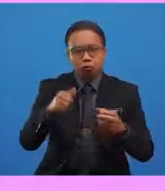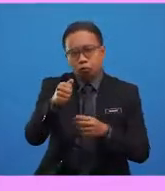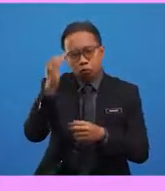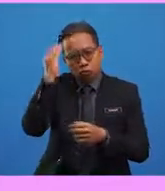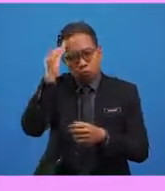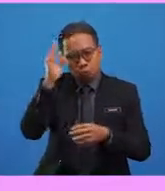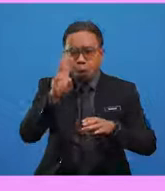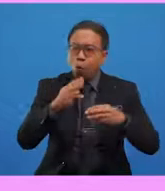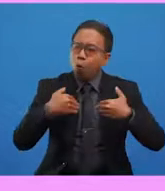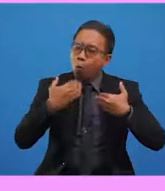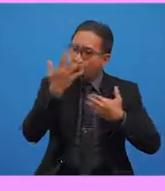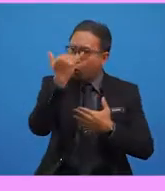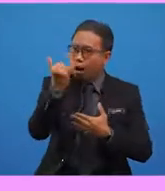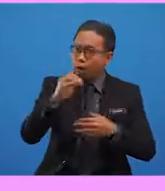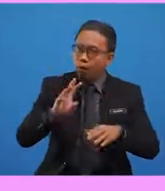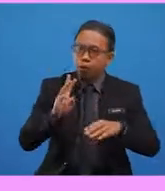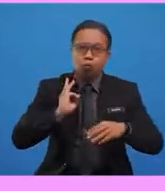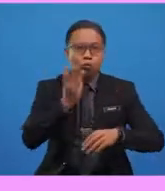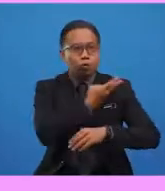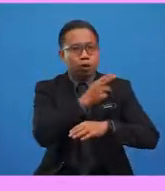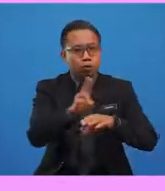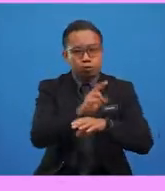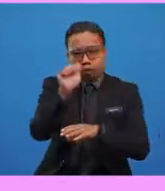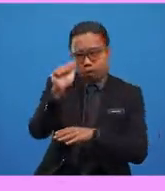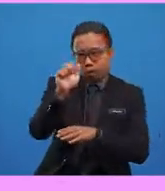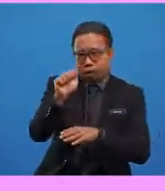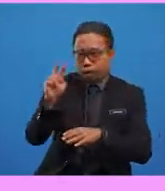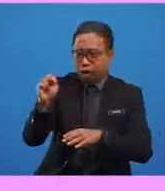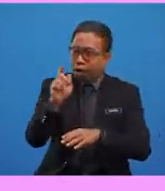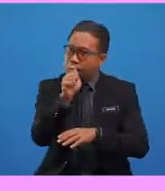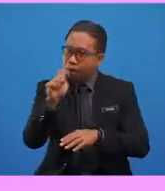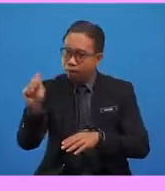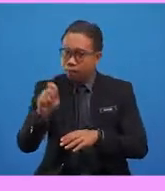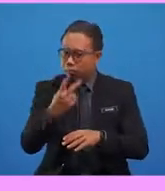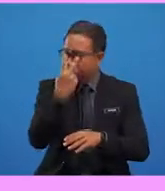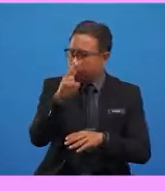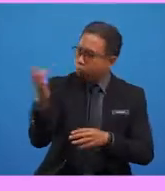why we use a, an, and the? Let's find out.